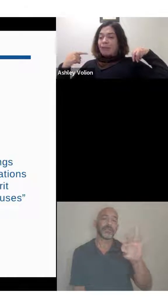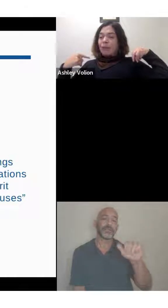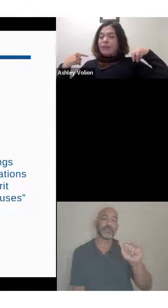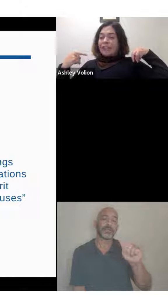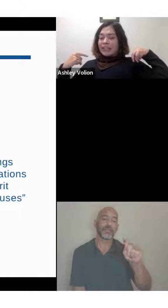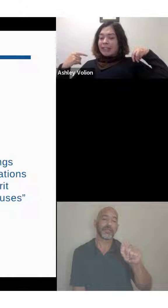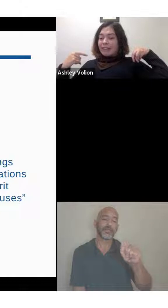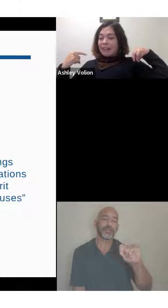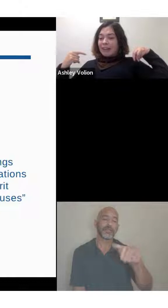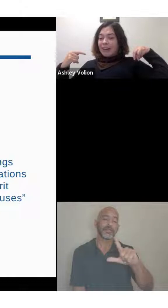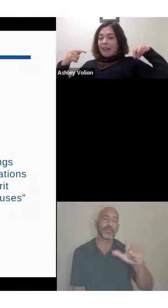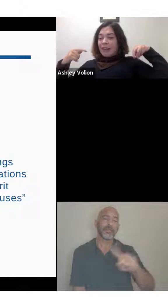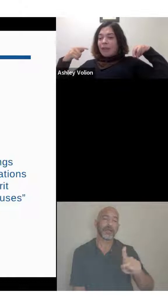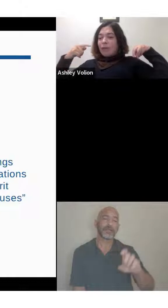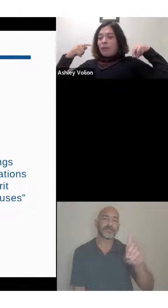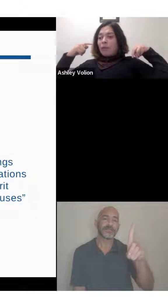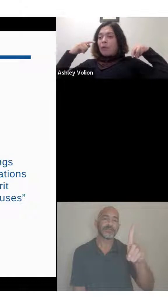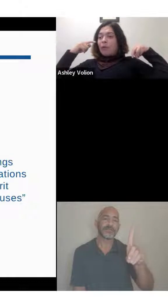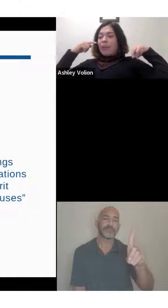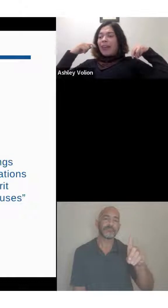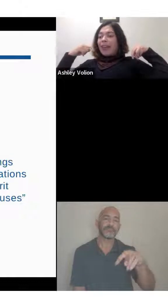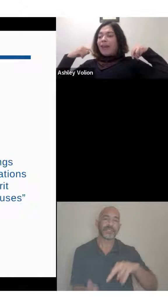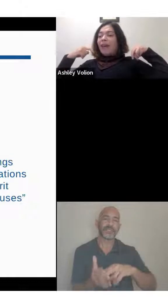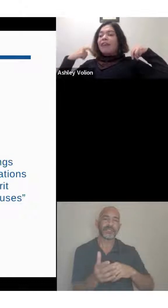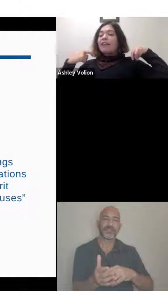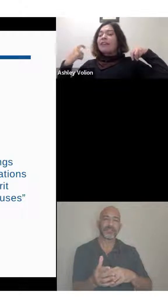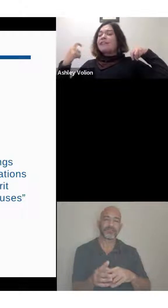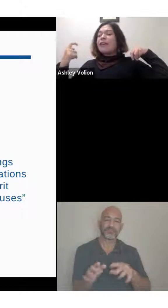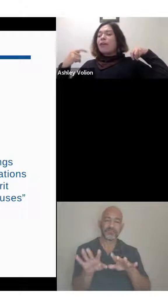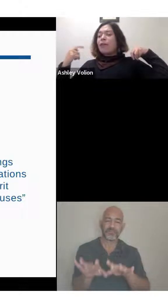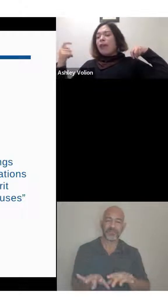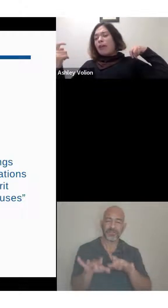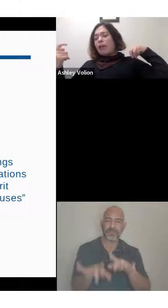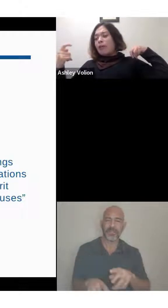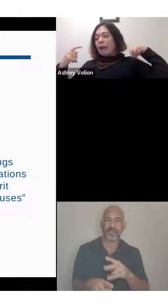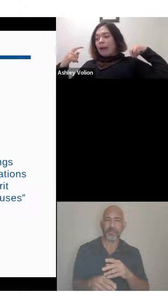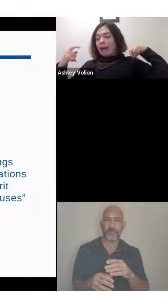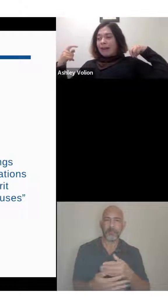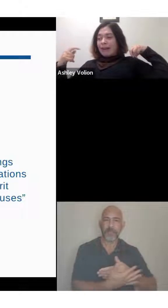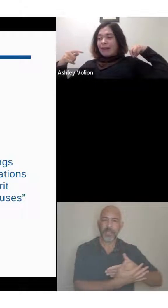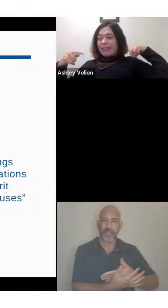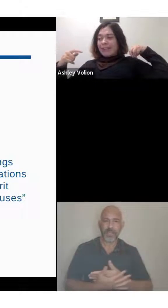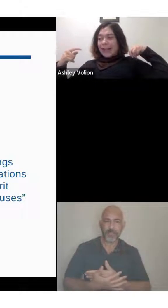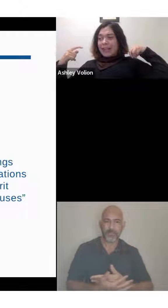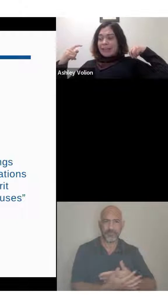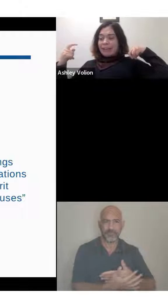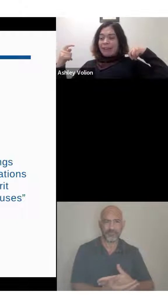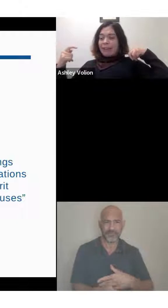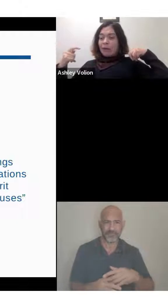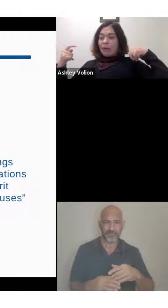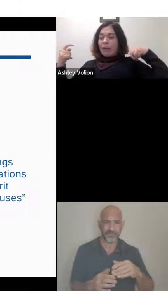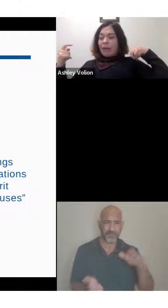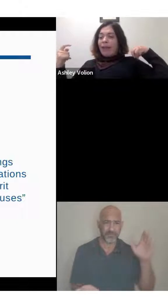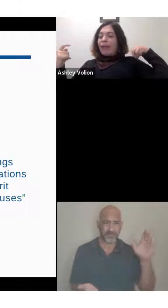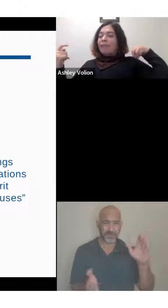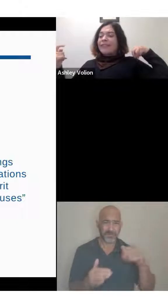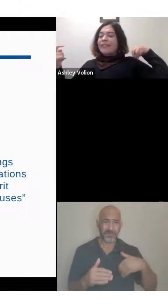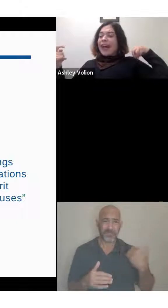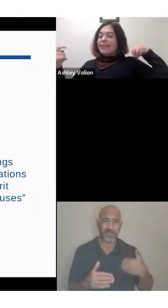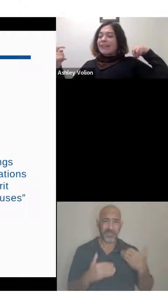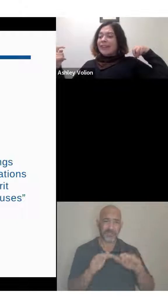as a wheelchair user, people will be like, you're so cute, or say different little